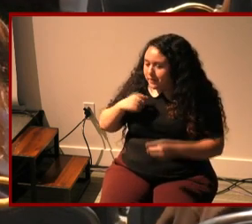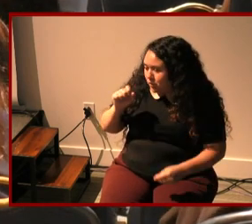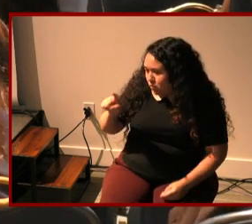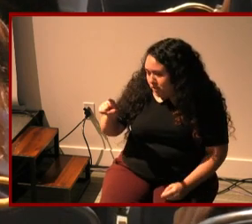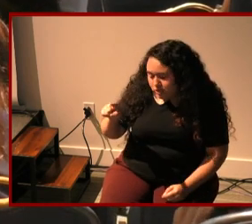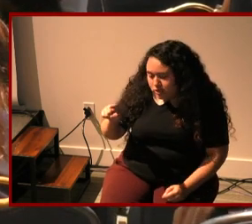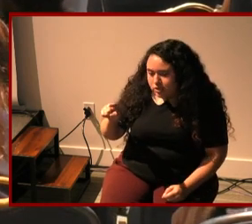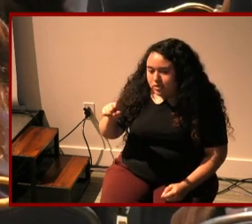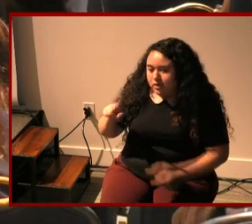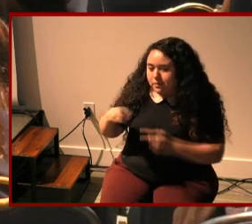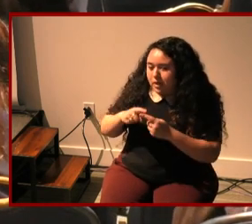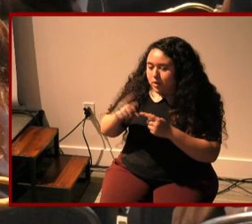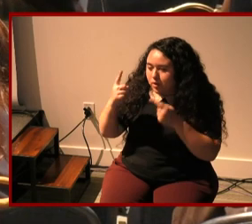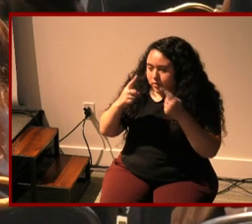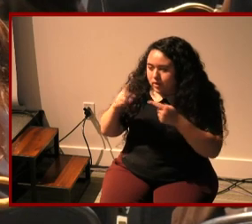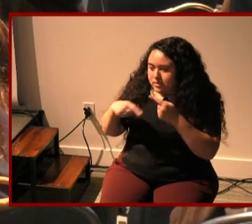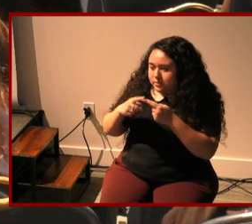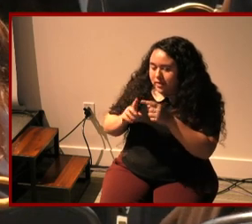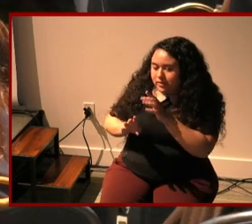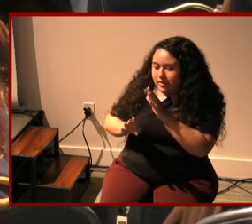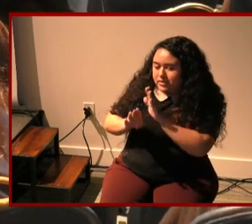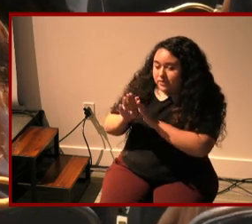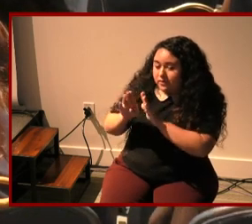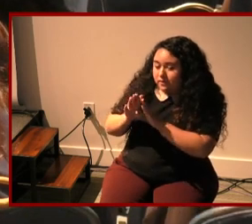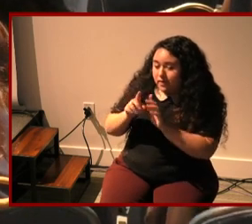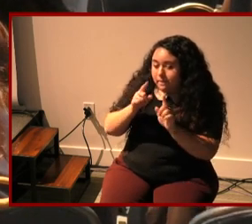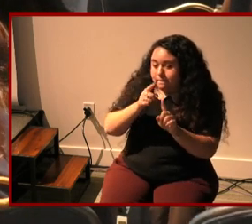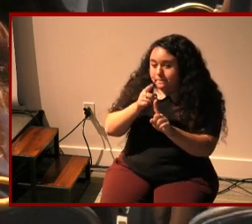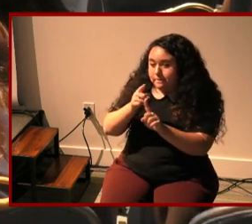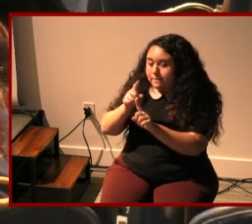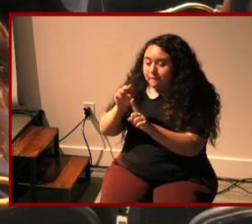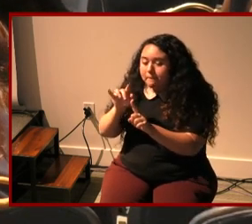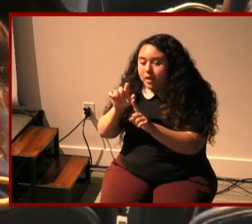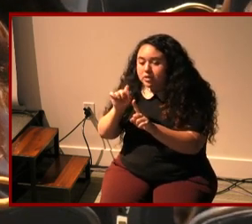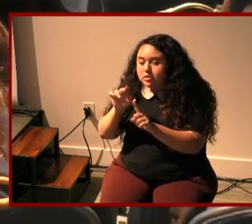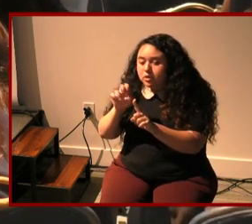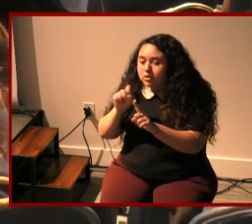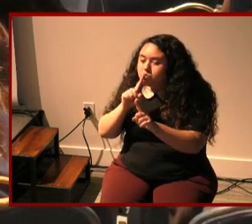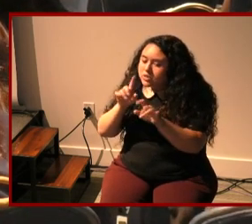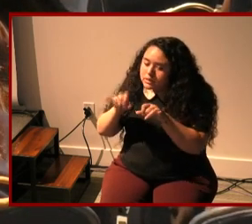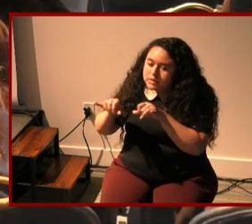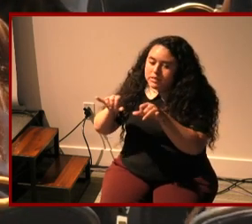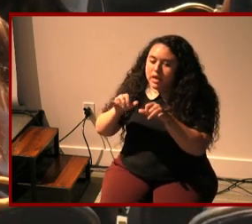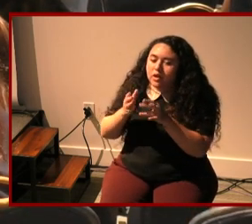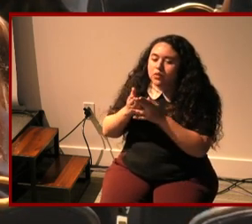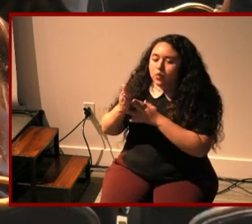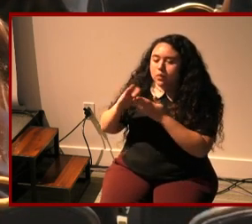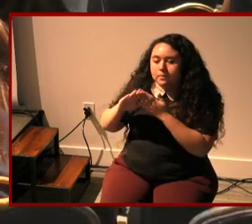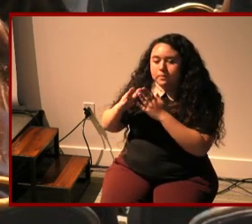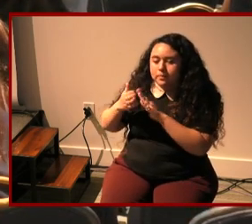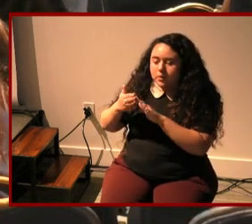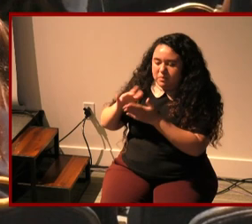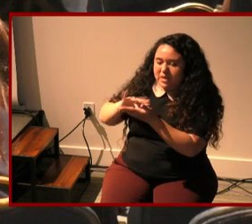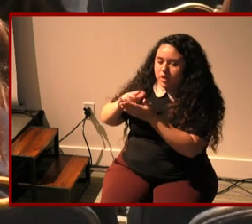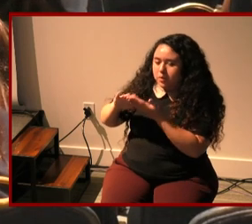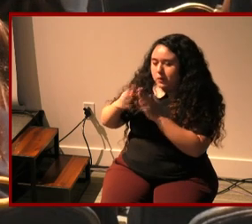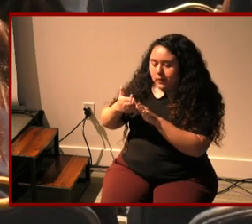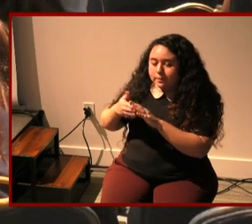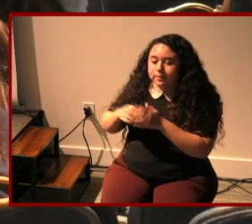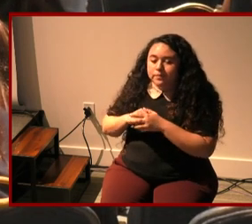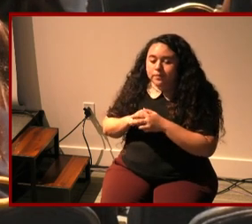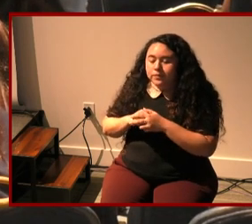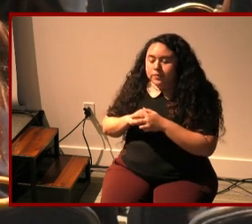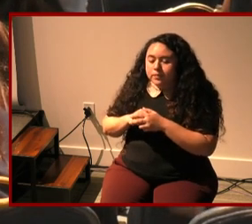um about your thoughts on the developmental milestones that have been standardized um by the medical community um so